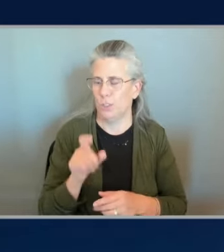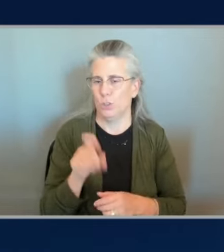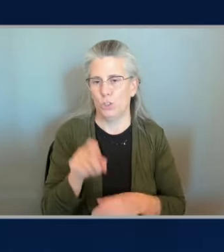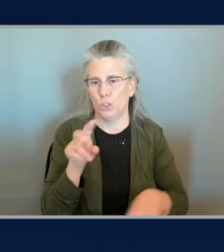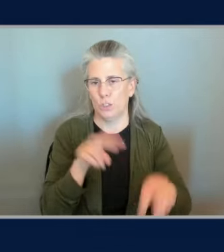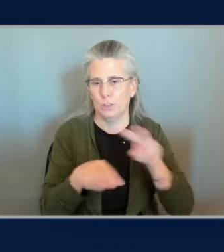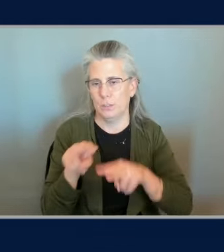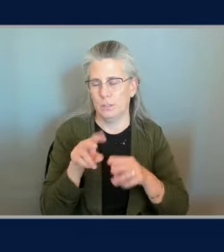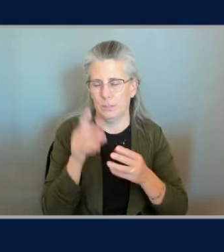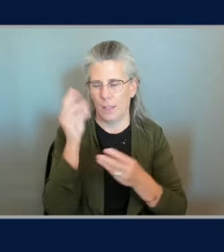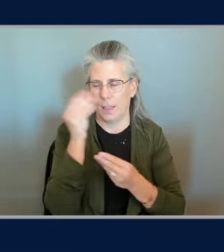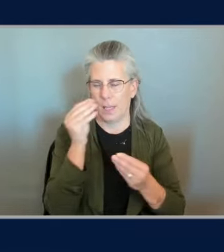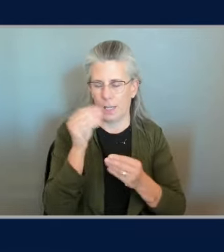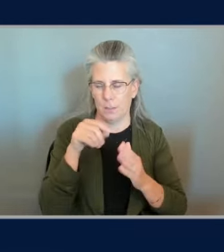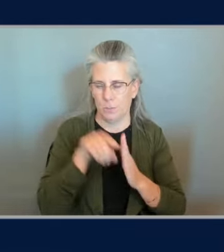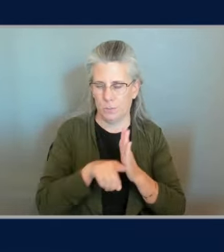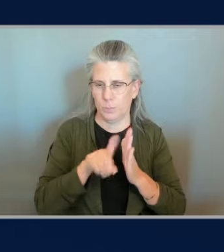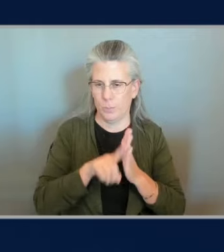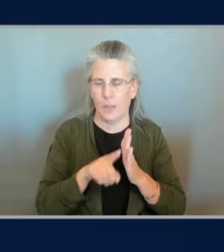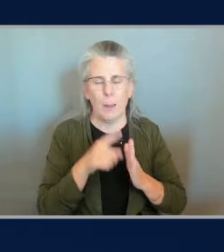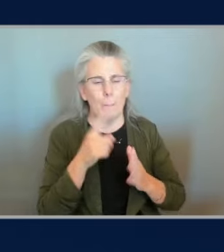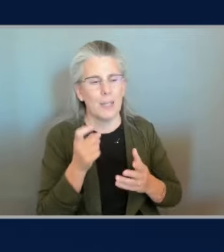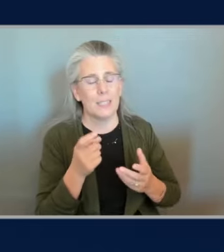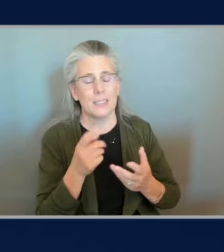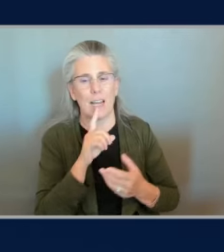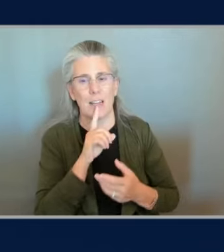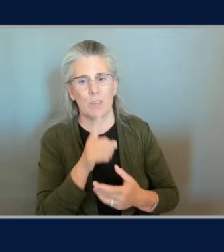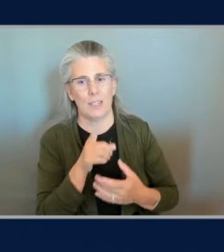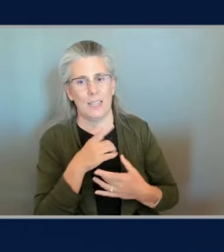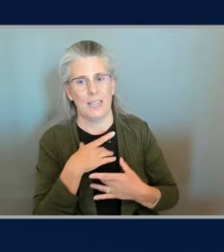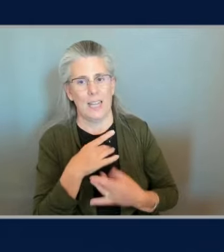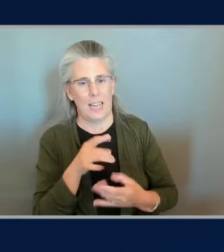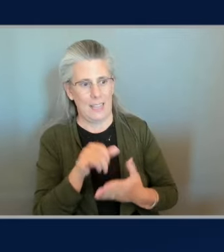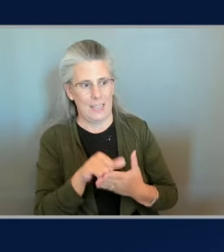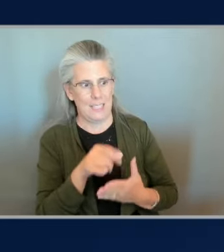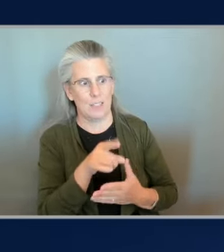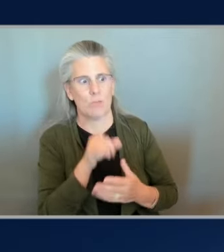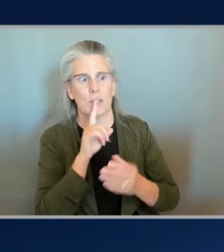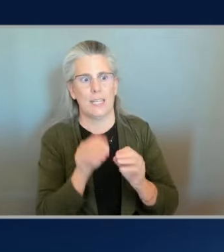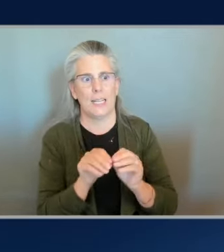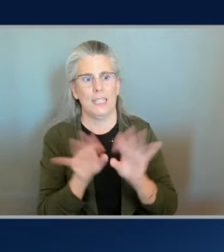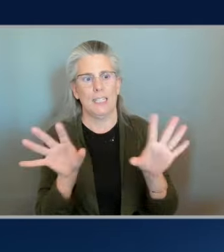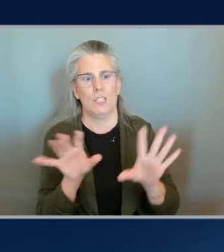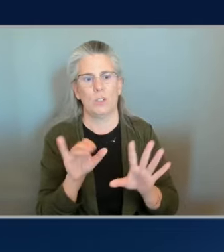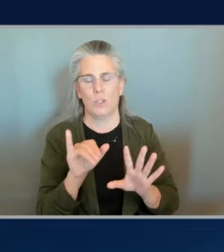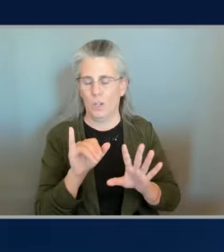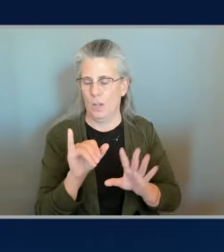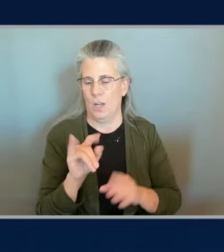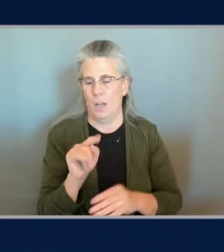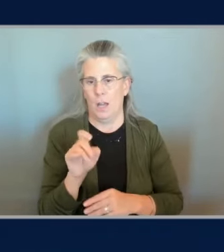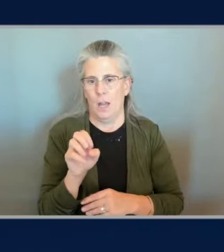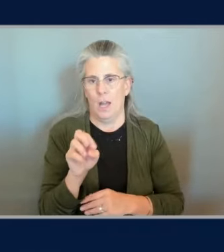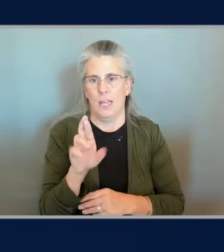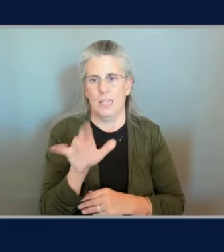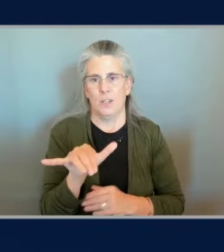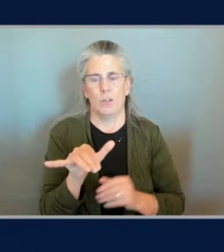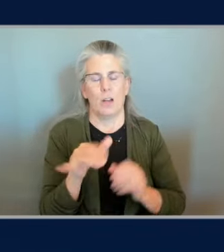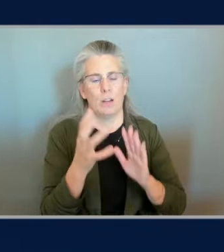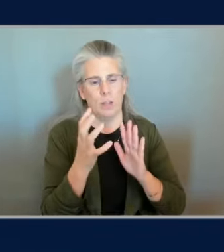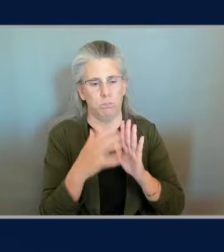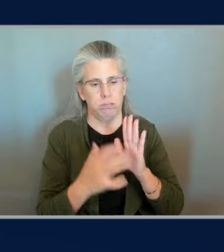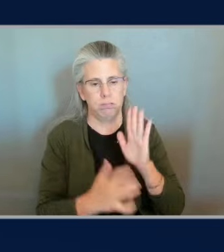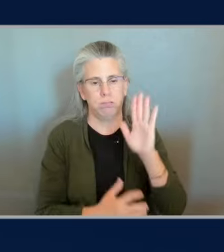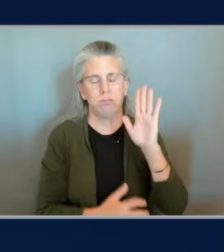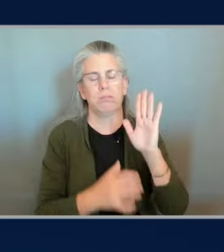of the thinking out of what i have to do for a trip it provides a really clear itinerary i can still review it make me make some changes to it but it's a really great starting point